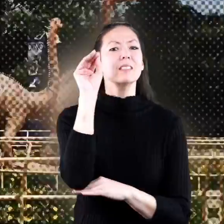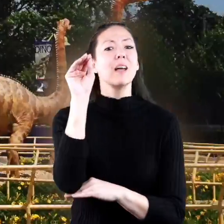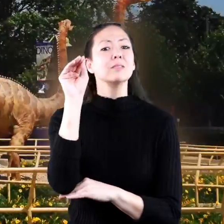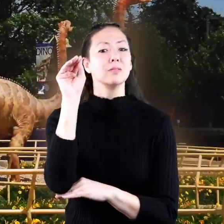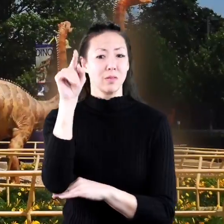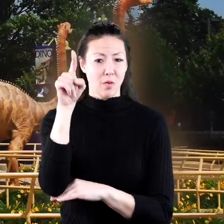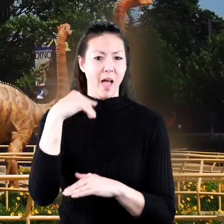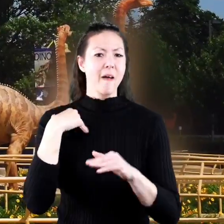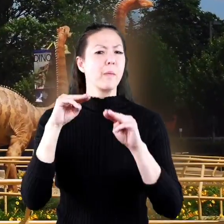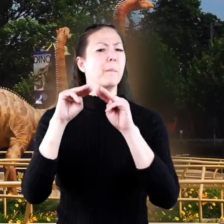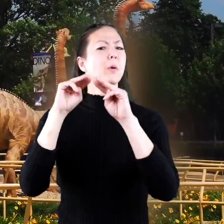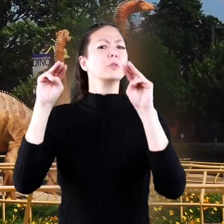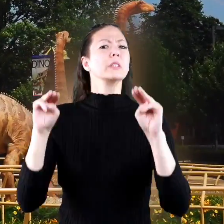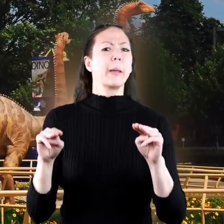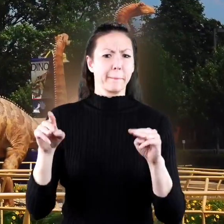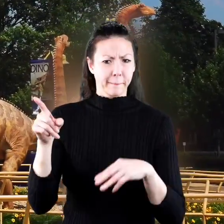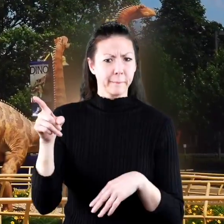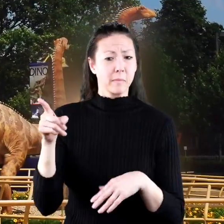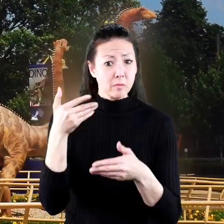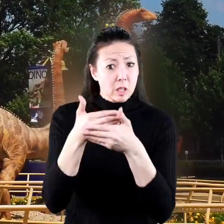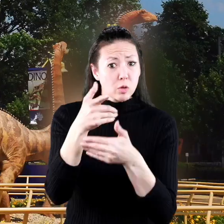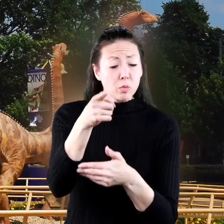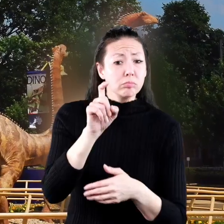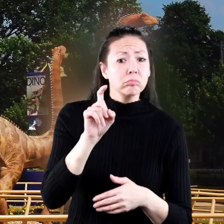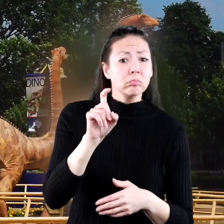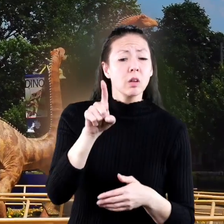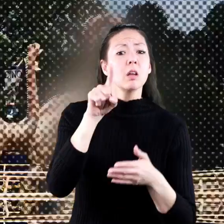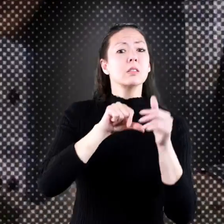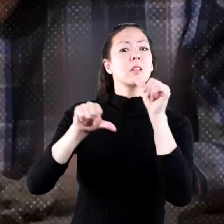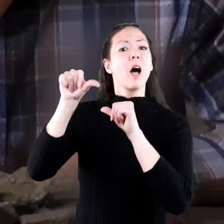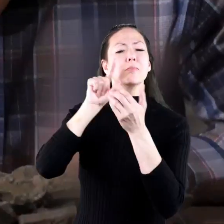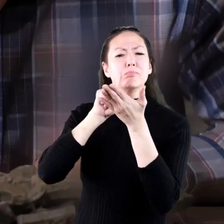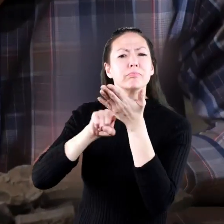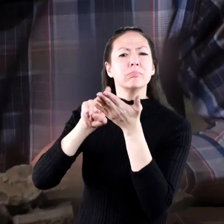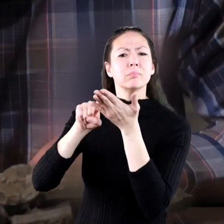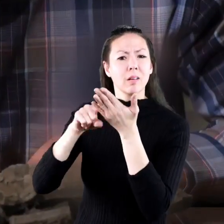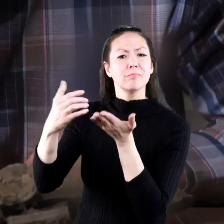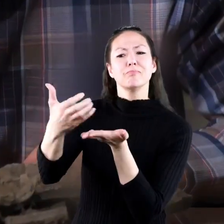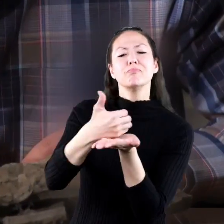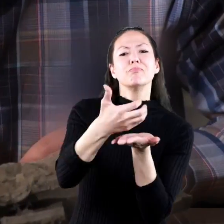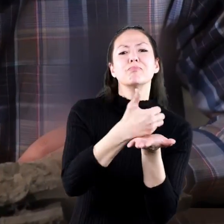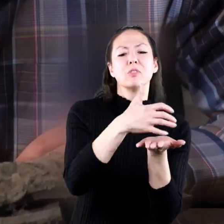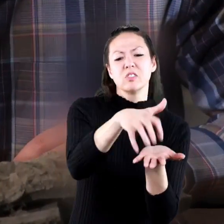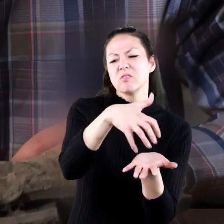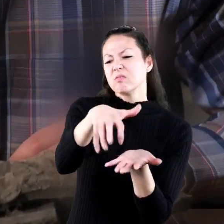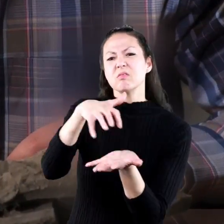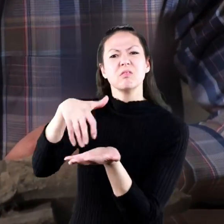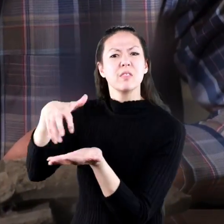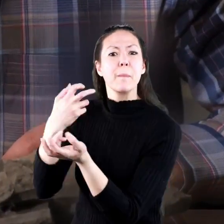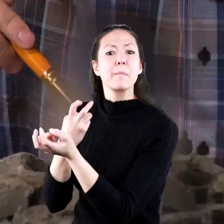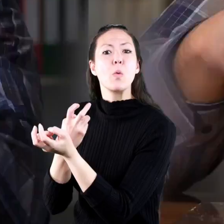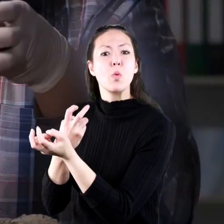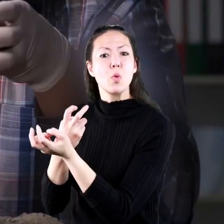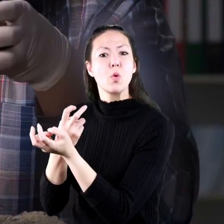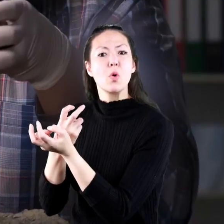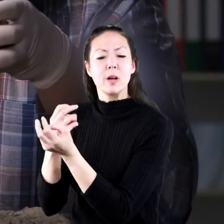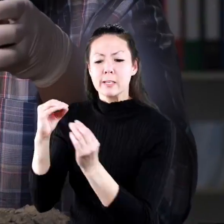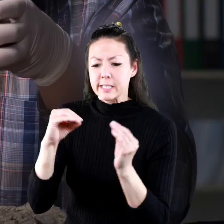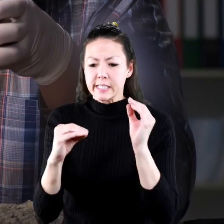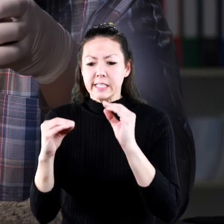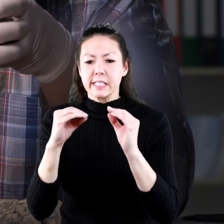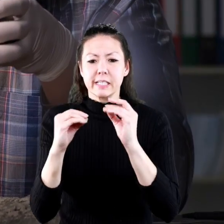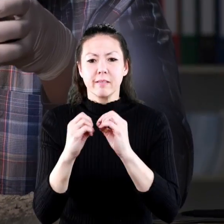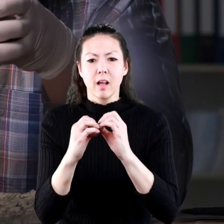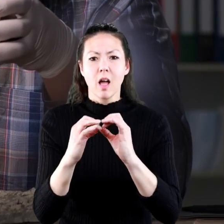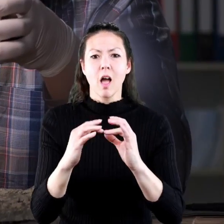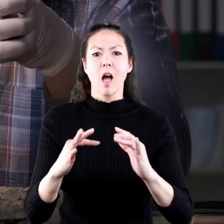is there a dinosaur quarry or museum near you paleontologists try to collect all the bones they find